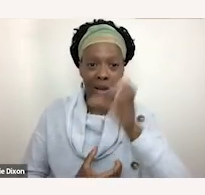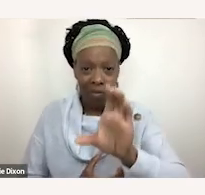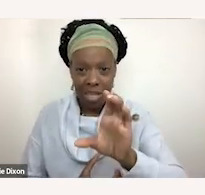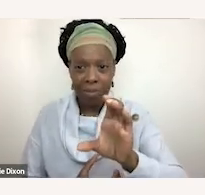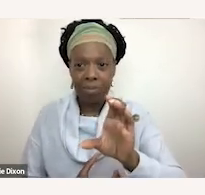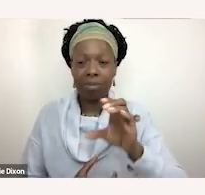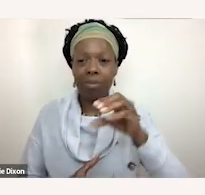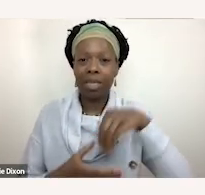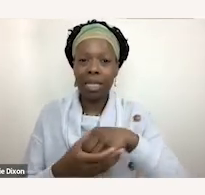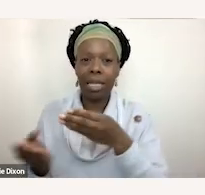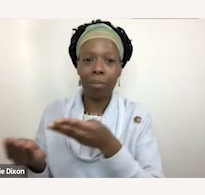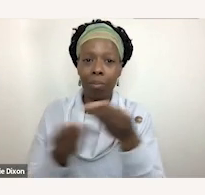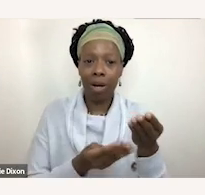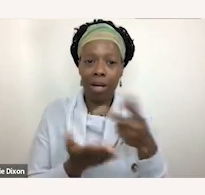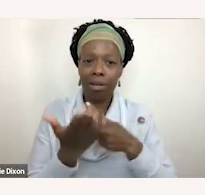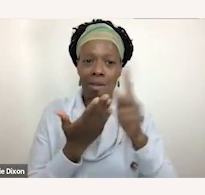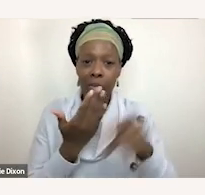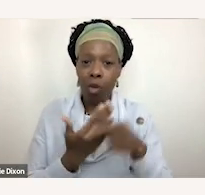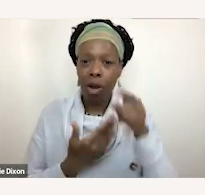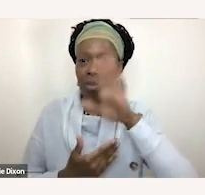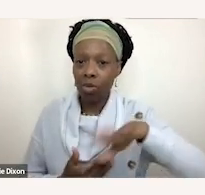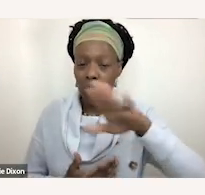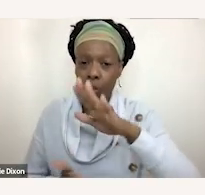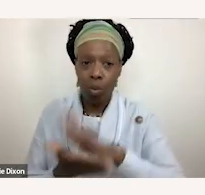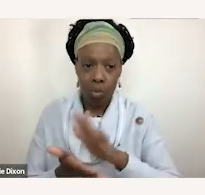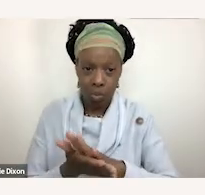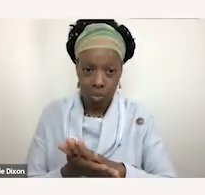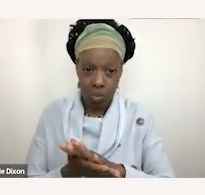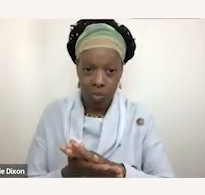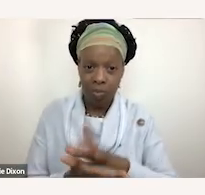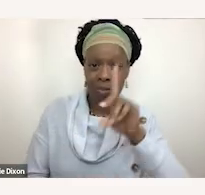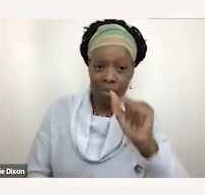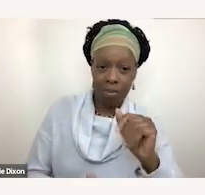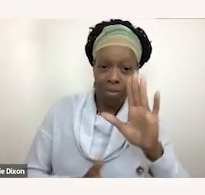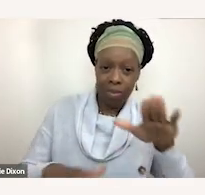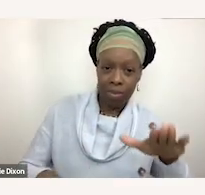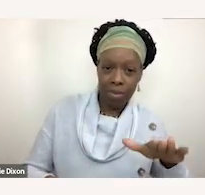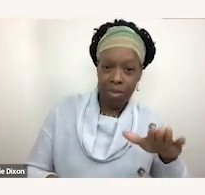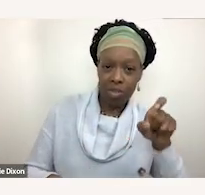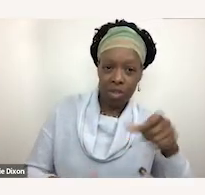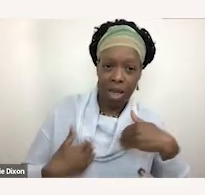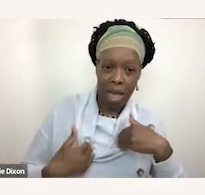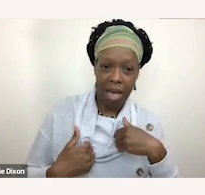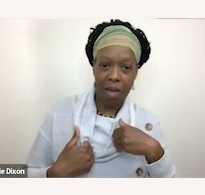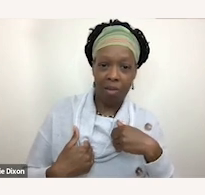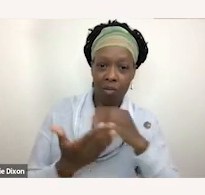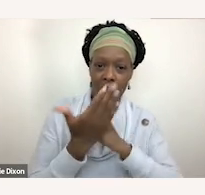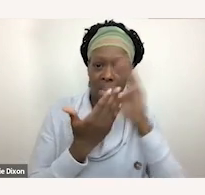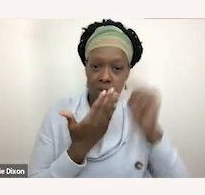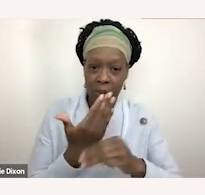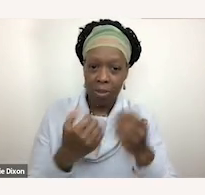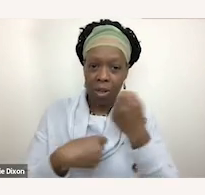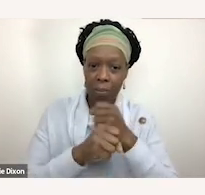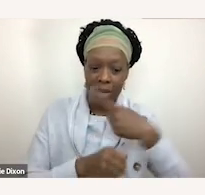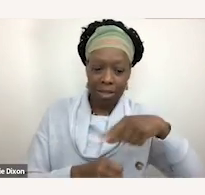school um disabled kids deserve a curriculum that makes them feel seen and they deserve a